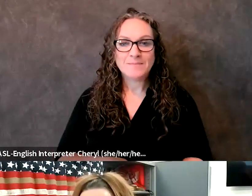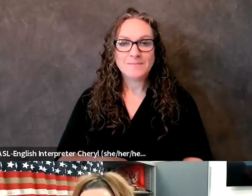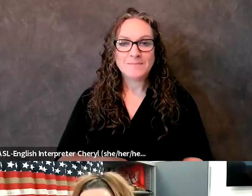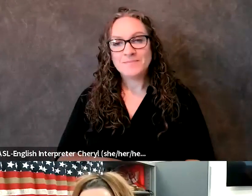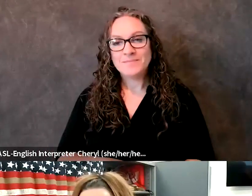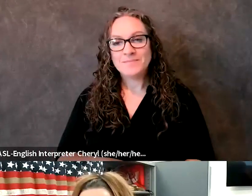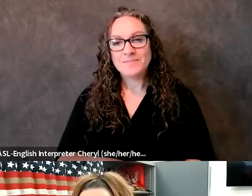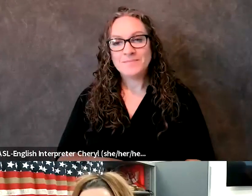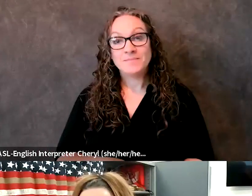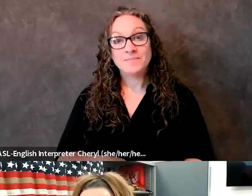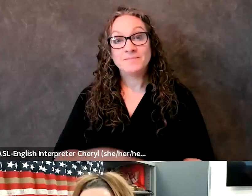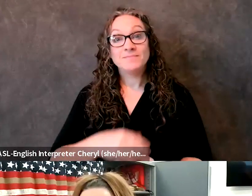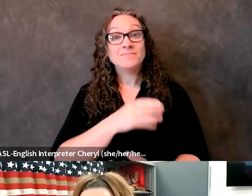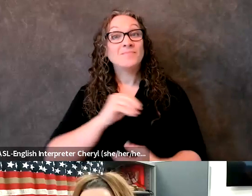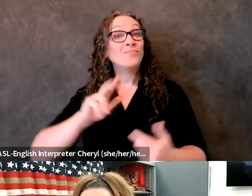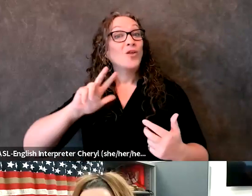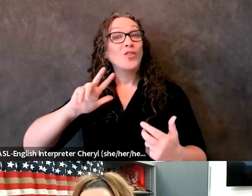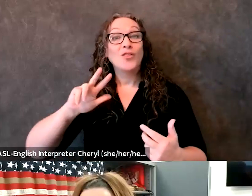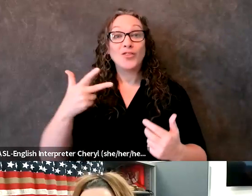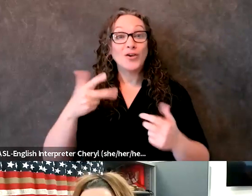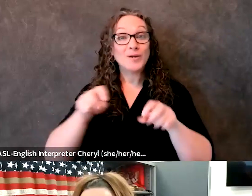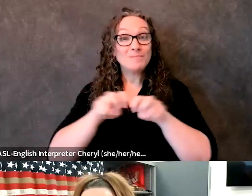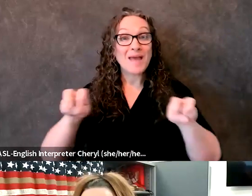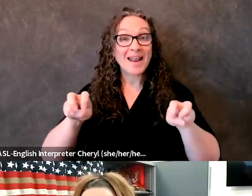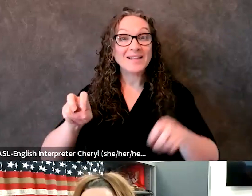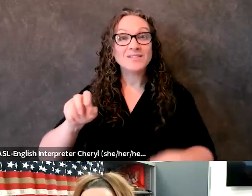And our third panelist is Jeff Tom.